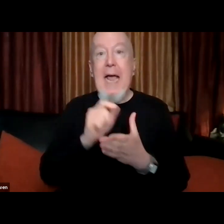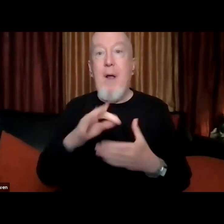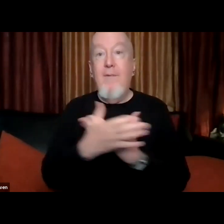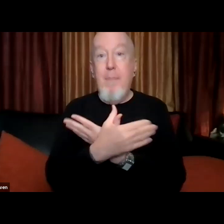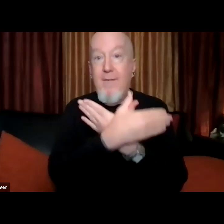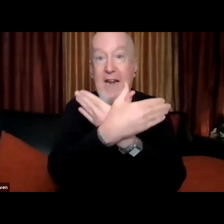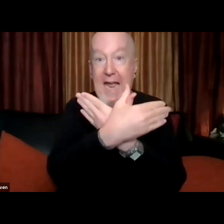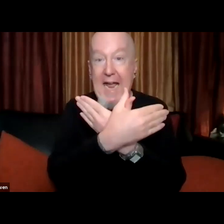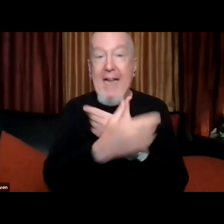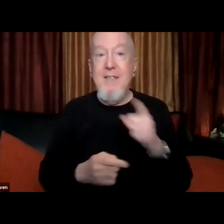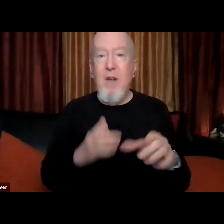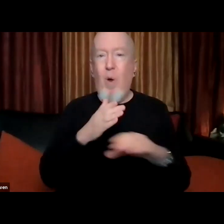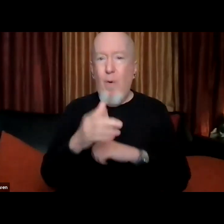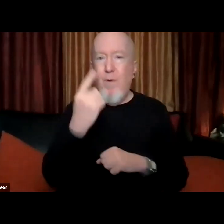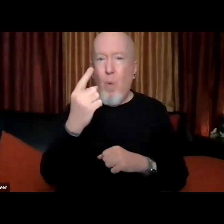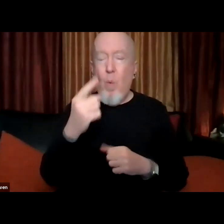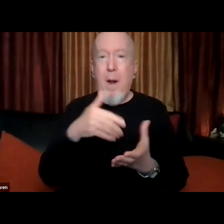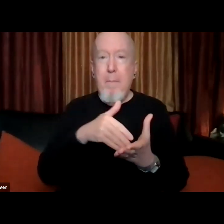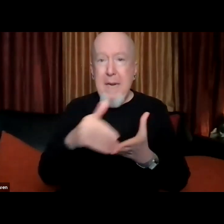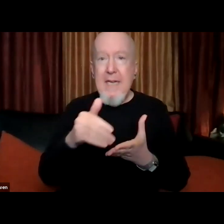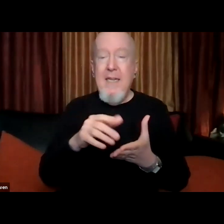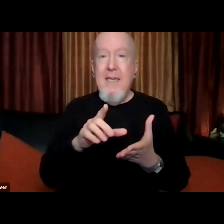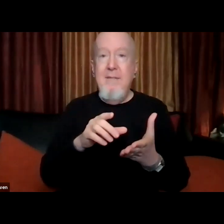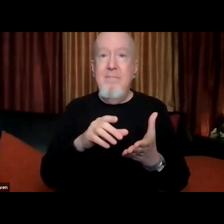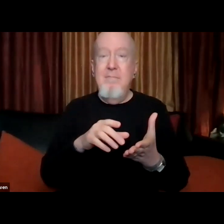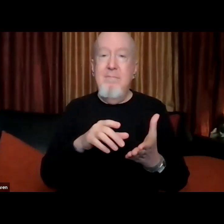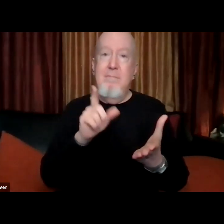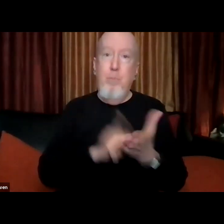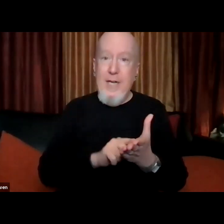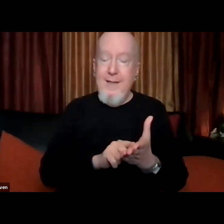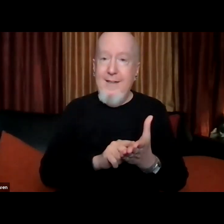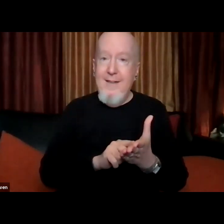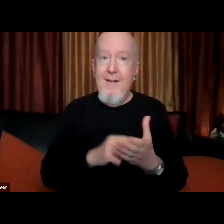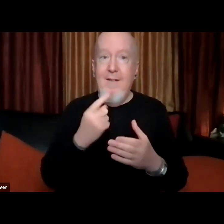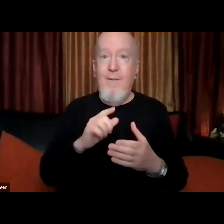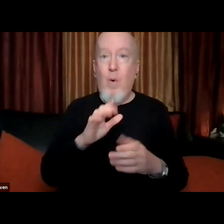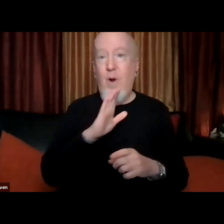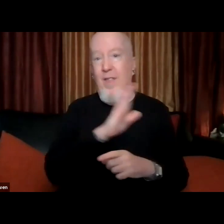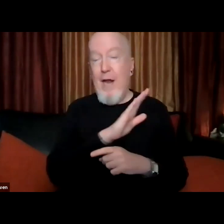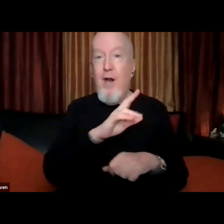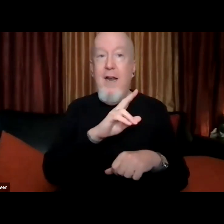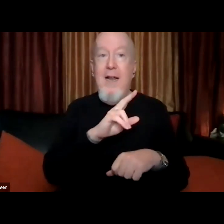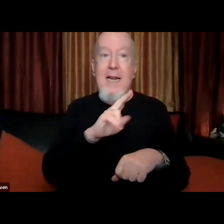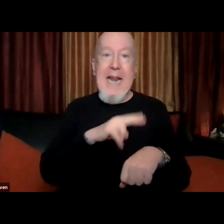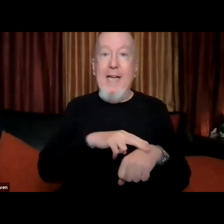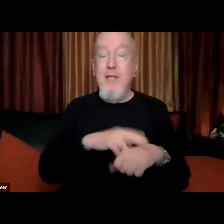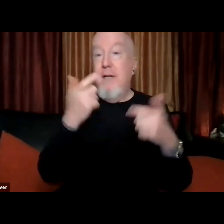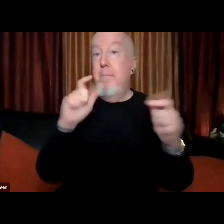with over 1 million copies in print for its national big big read program